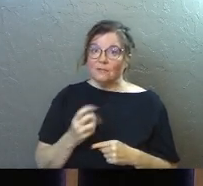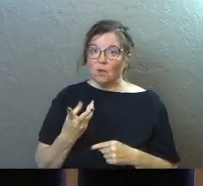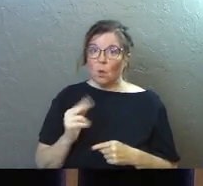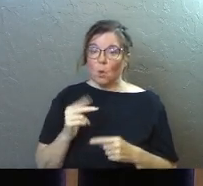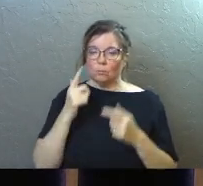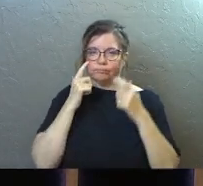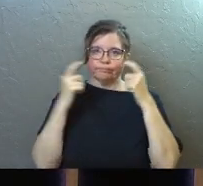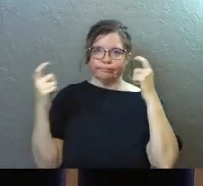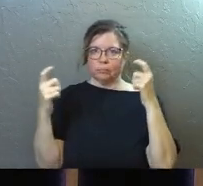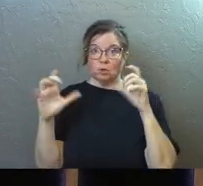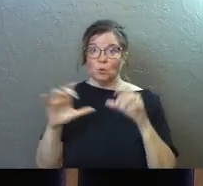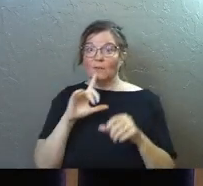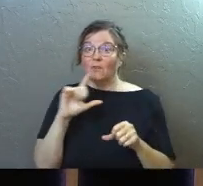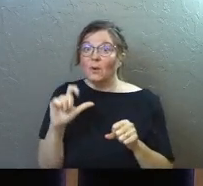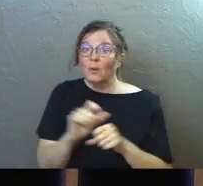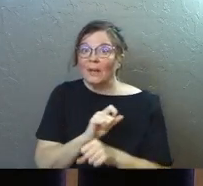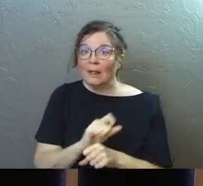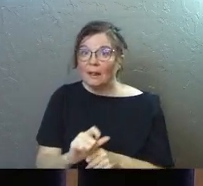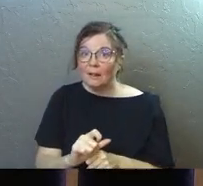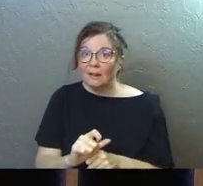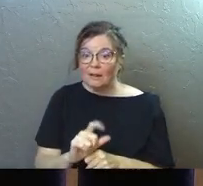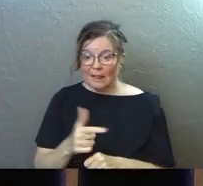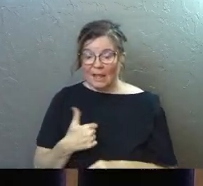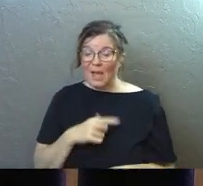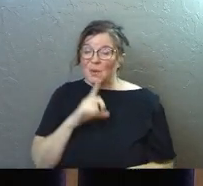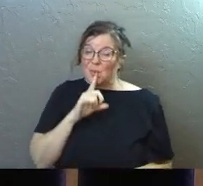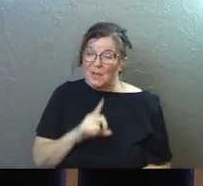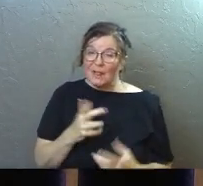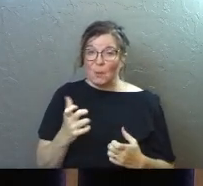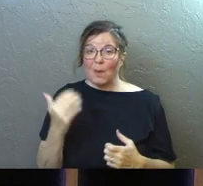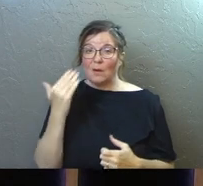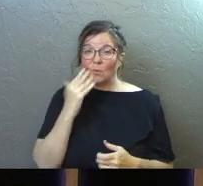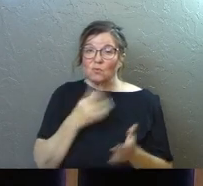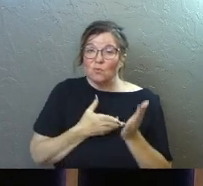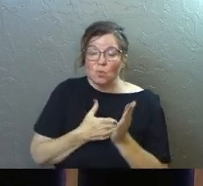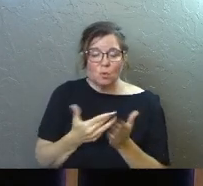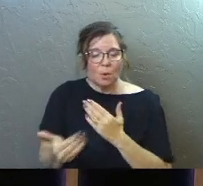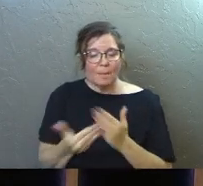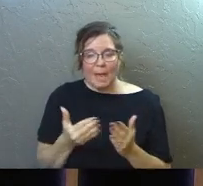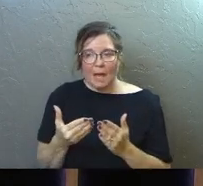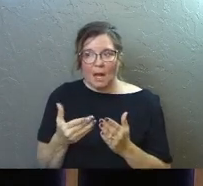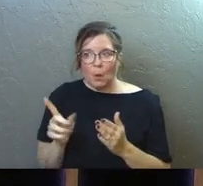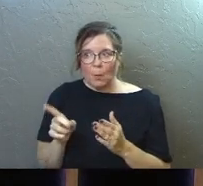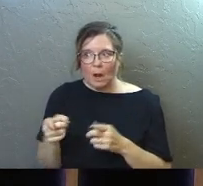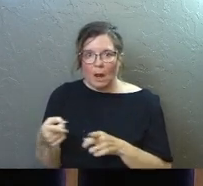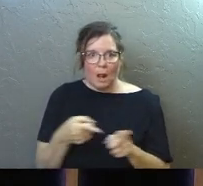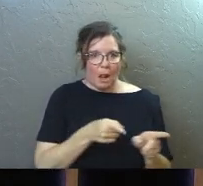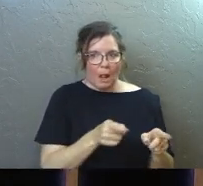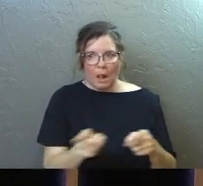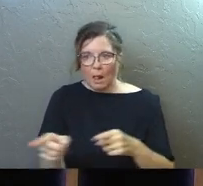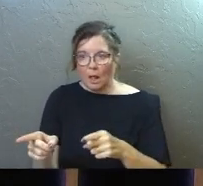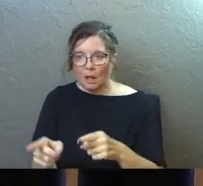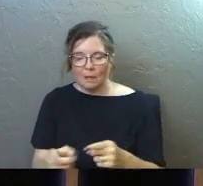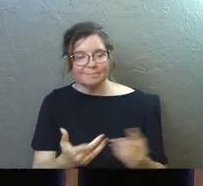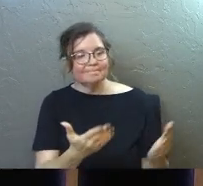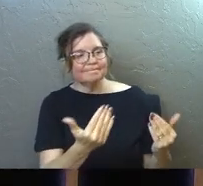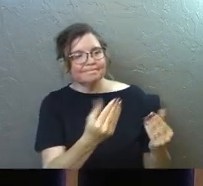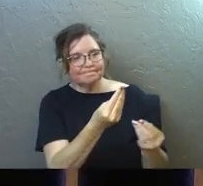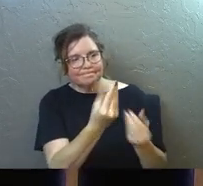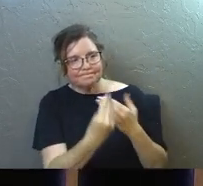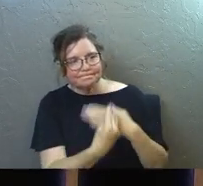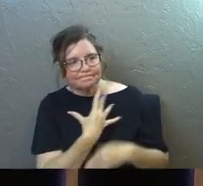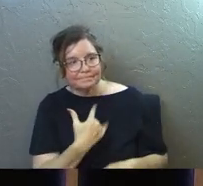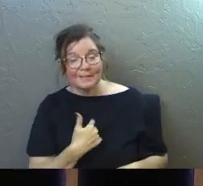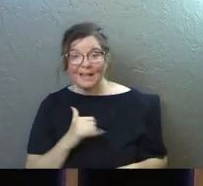of your own ego to do it for real. Like, I really want to hear the truth no matter where this thing leads. Would you come and tell me?